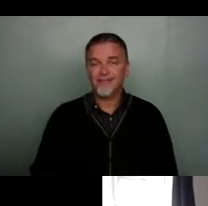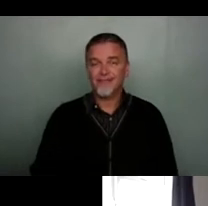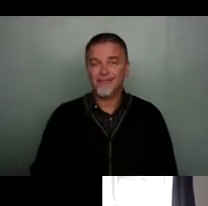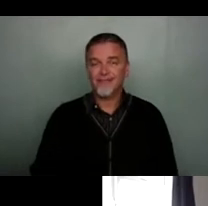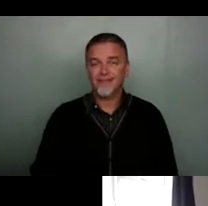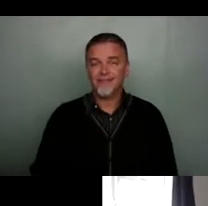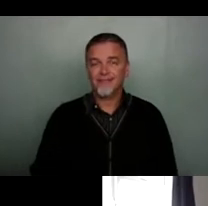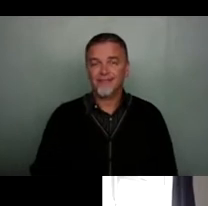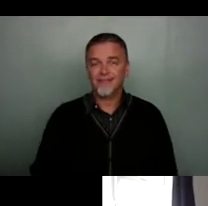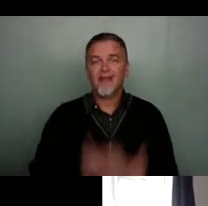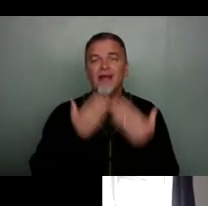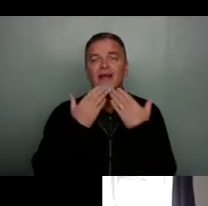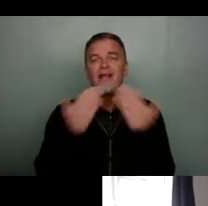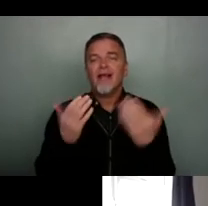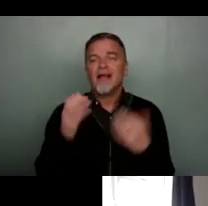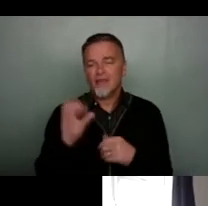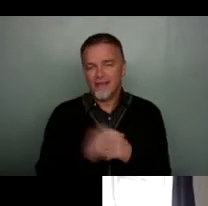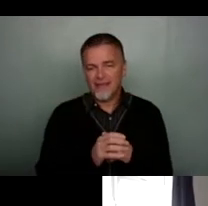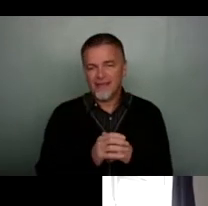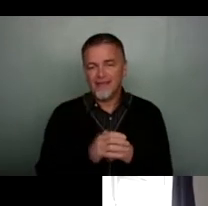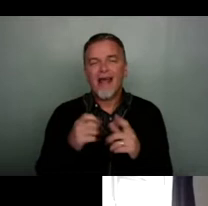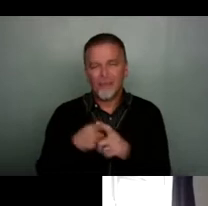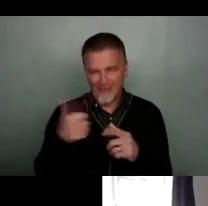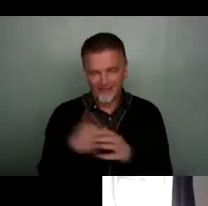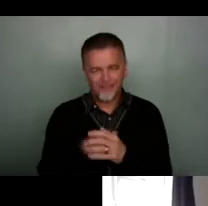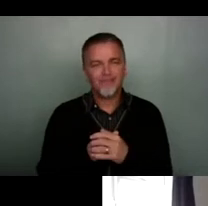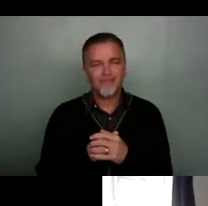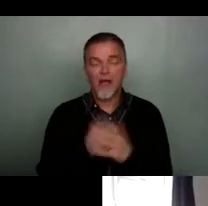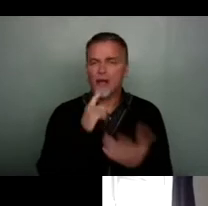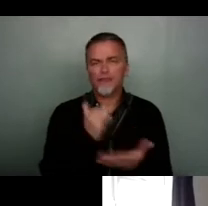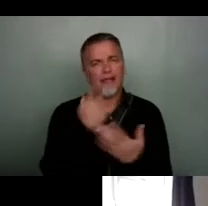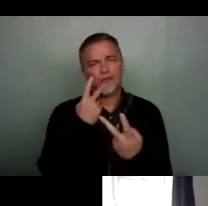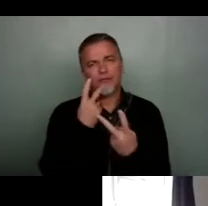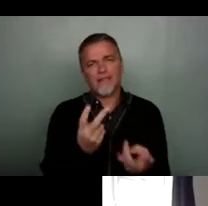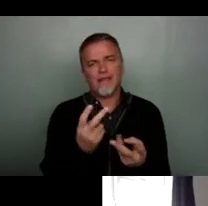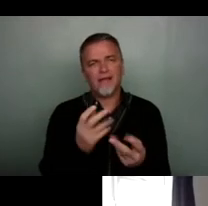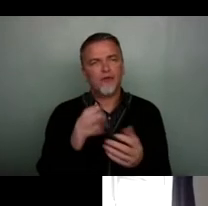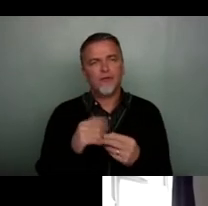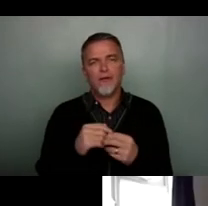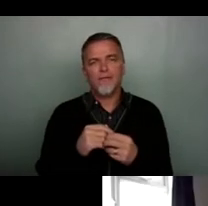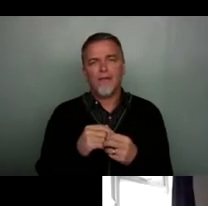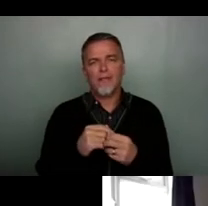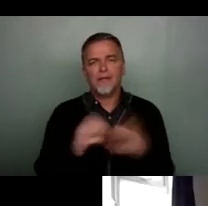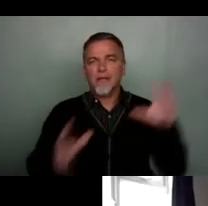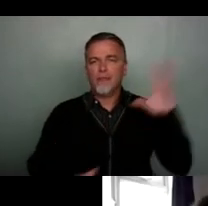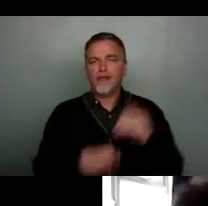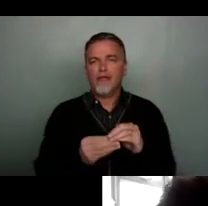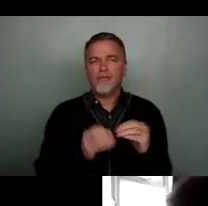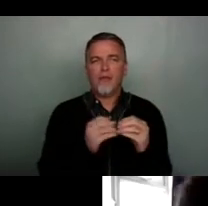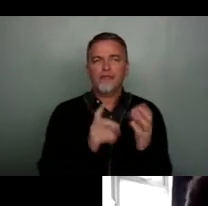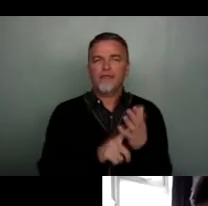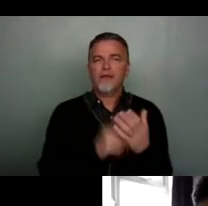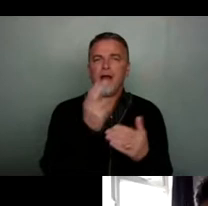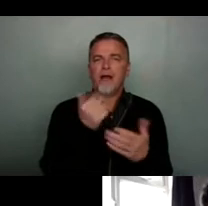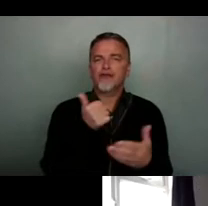Thanks, Catherine. That was great to see the kind of wash up summary from Bristol Arts Channel.